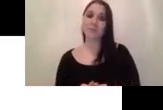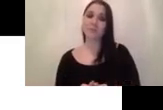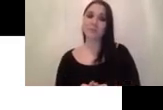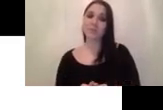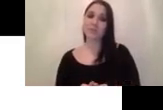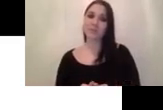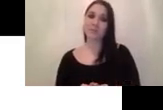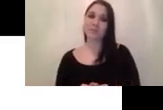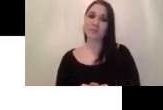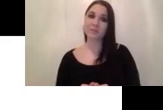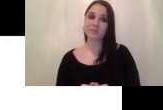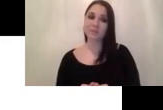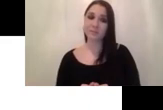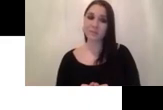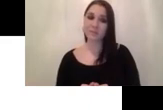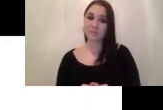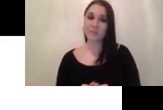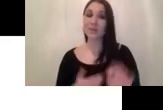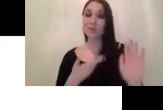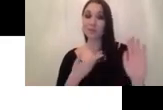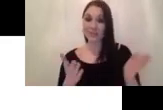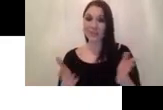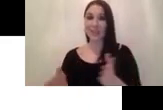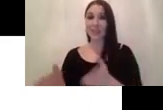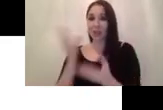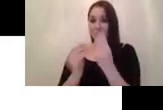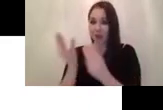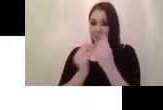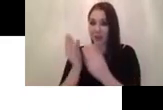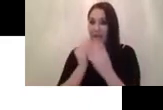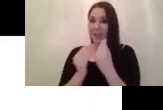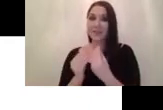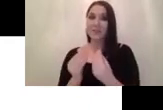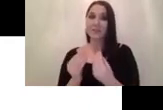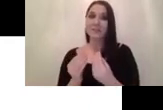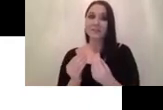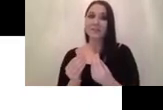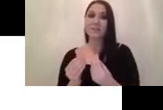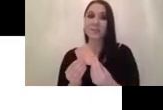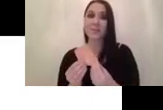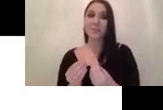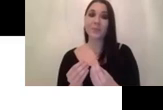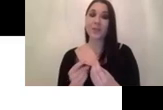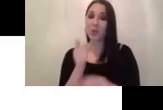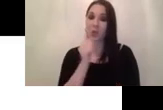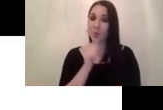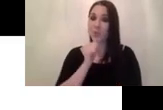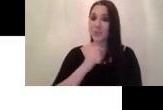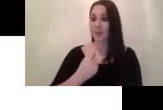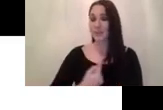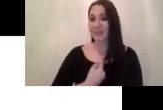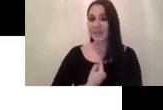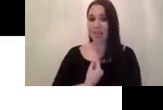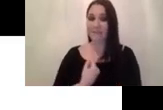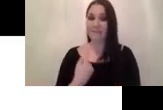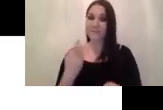-training basically contrastive representation learning is really booming out and pre-trying a lot of people using self uh self-training